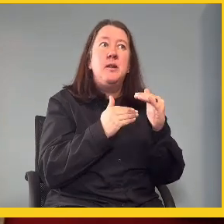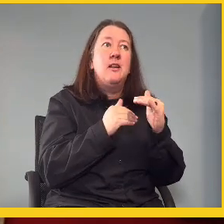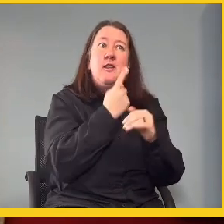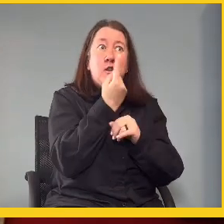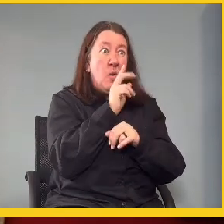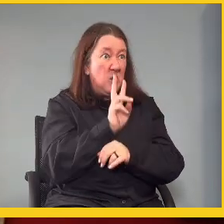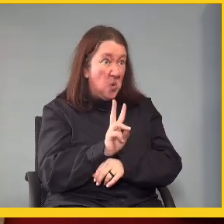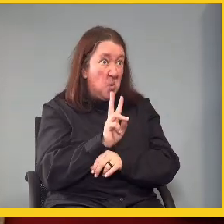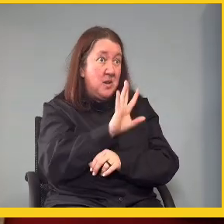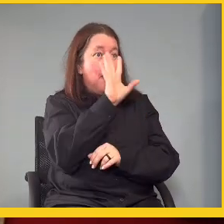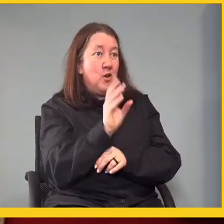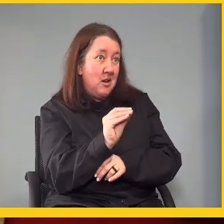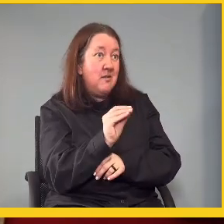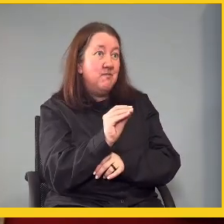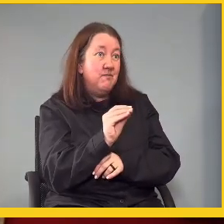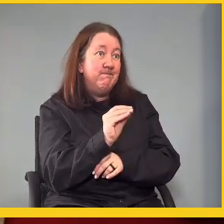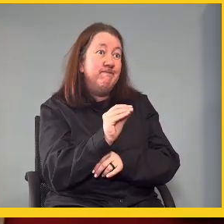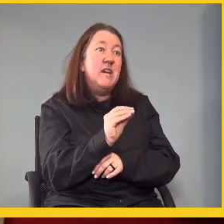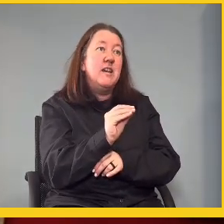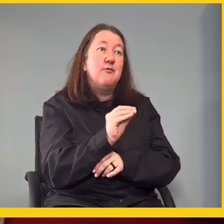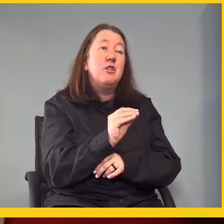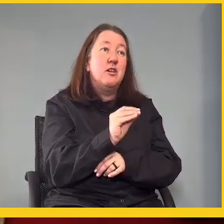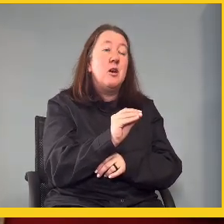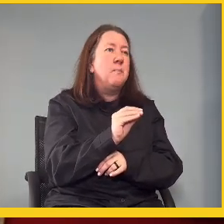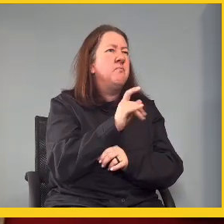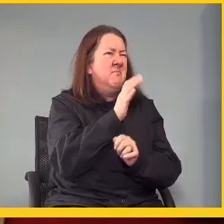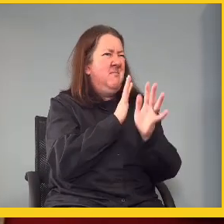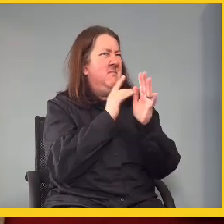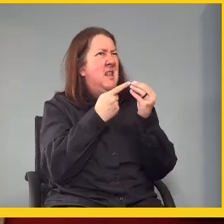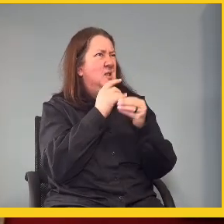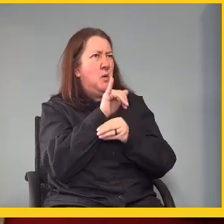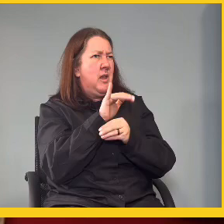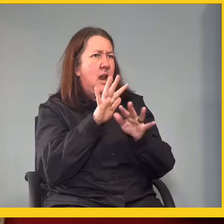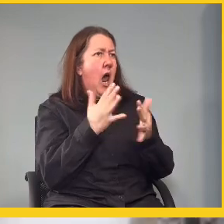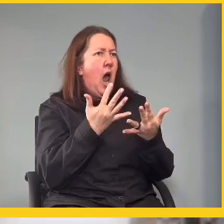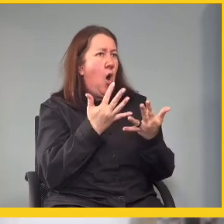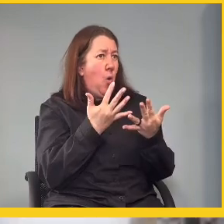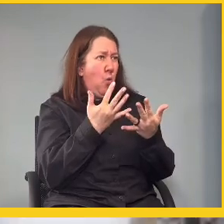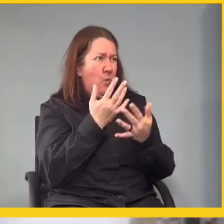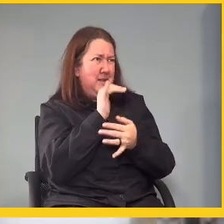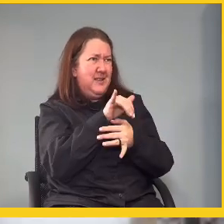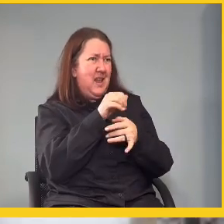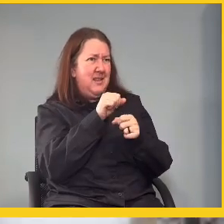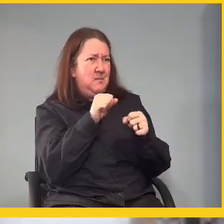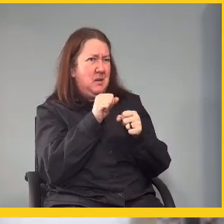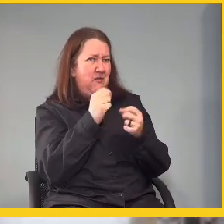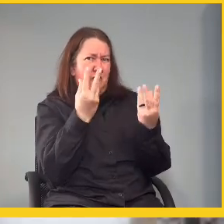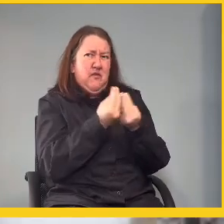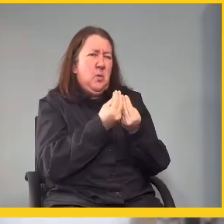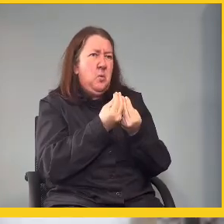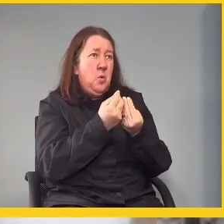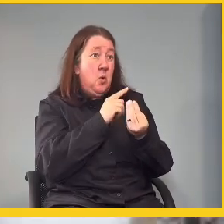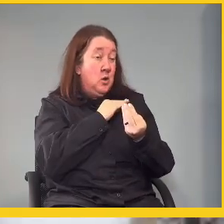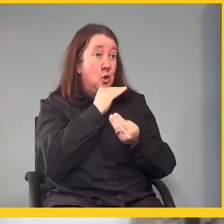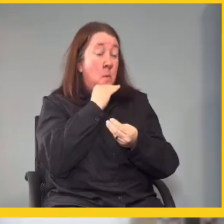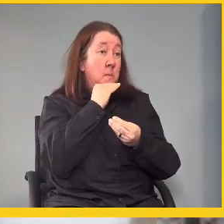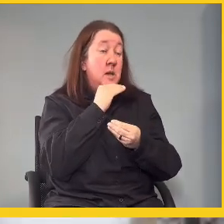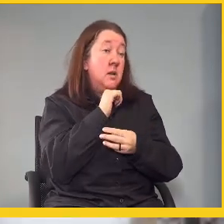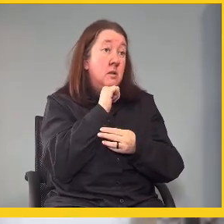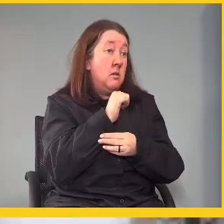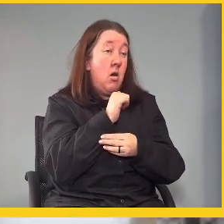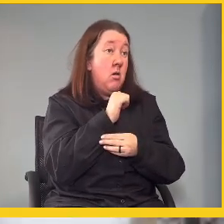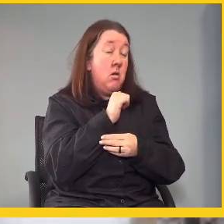there's only two in Africa. Like, tell us about that. Like, how, how is that? Like, that means that it's not